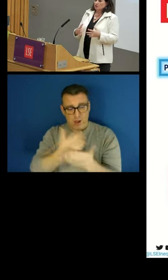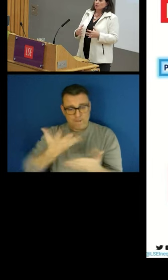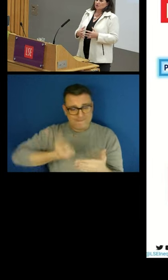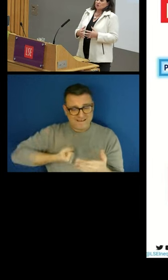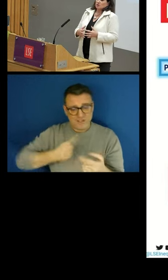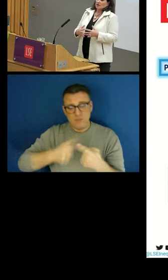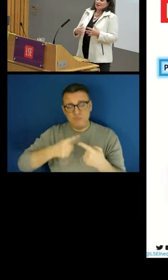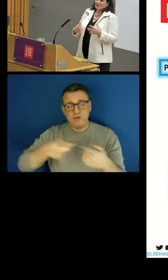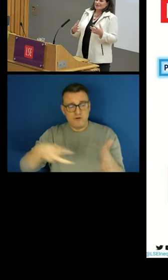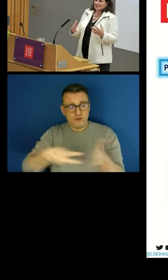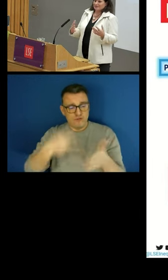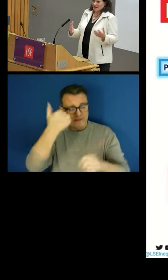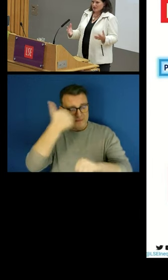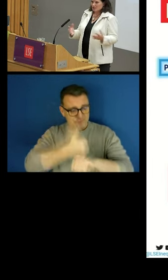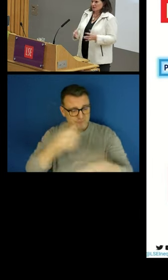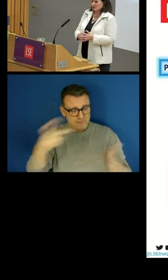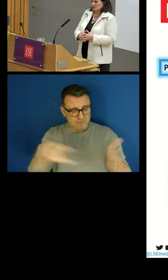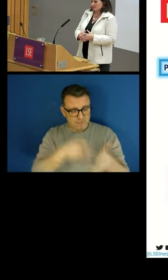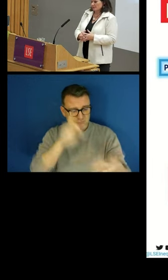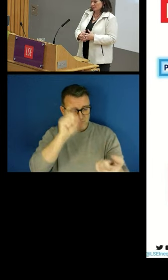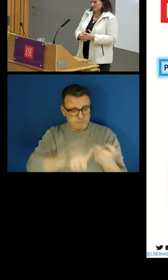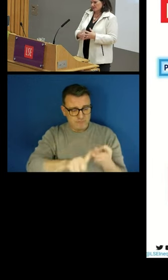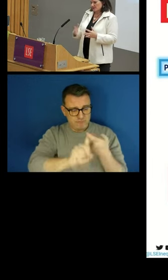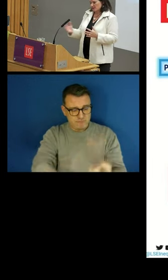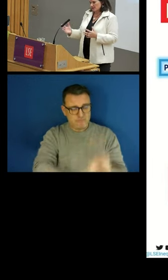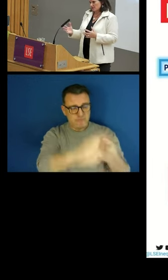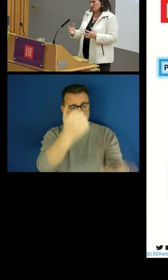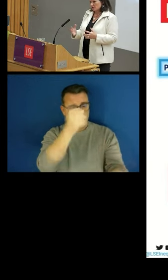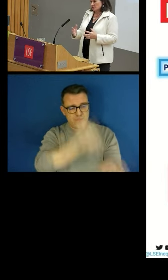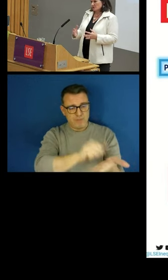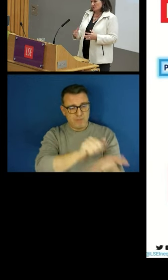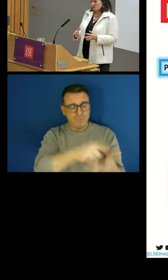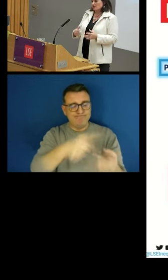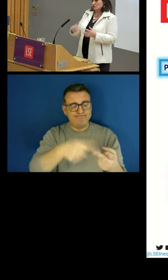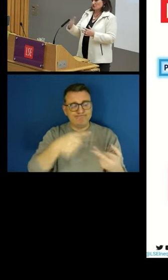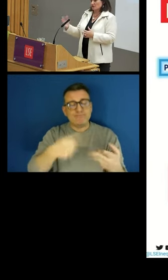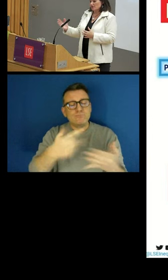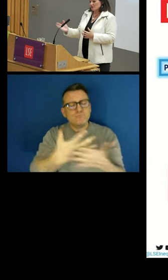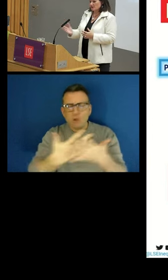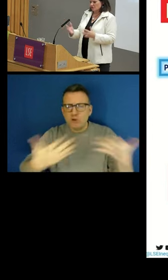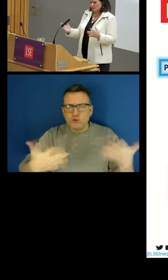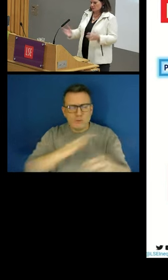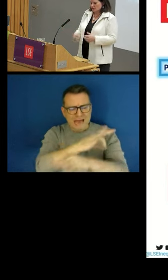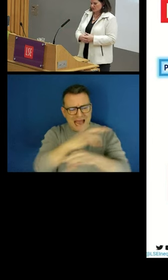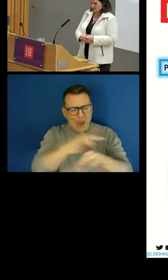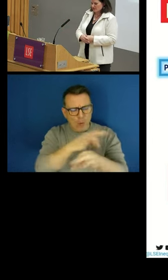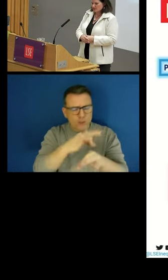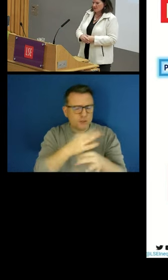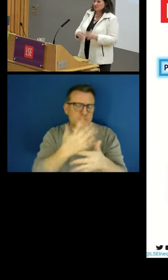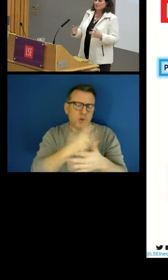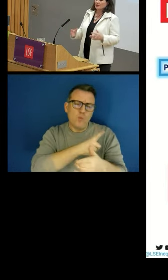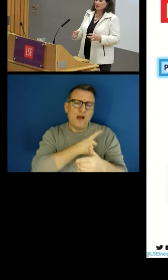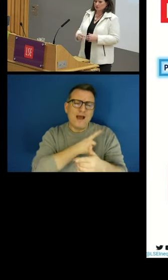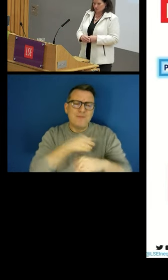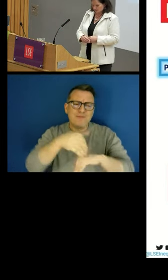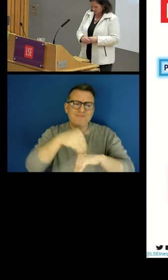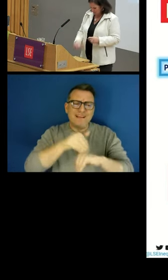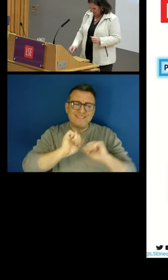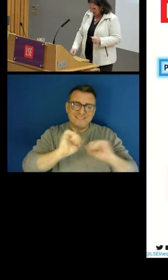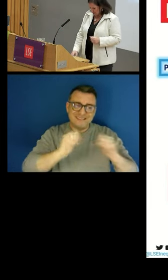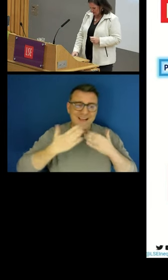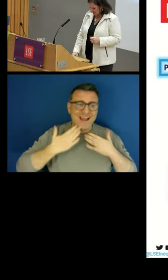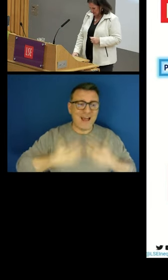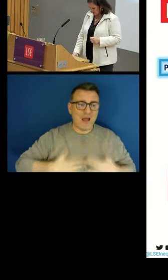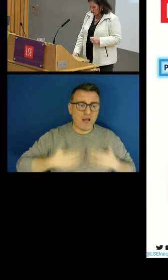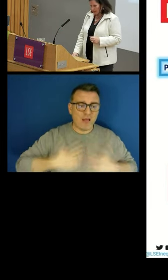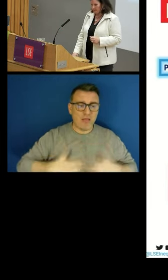We don't want them to work excessive hours because that has other consequences, not just for their own health, but also for their families and so on.